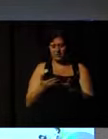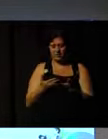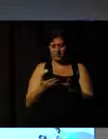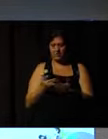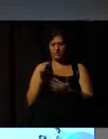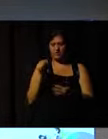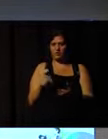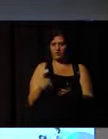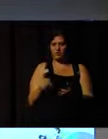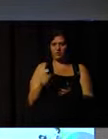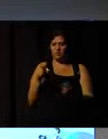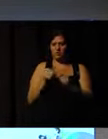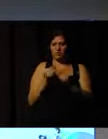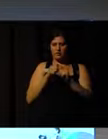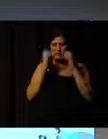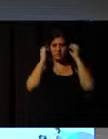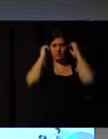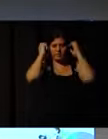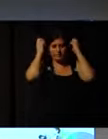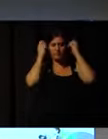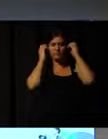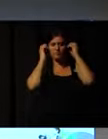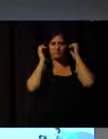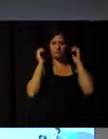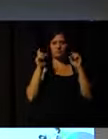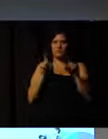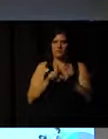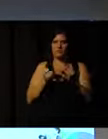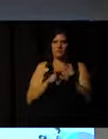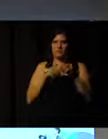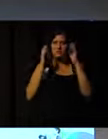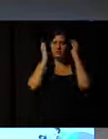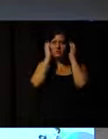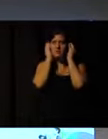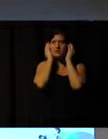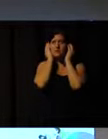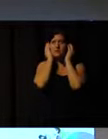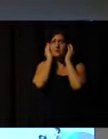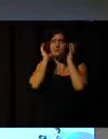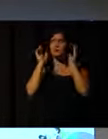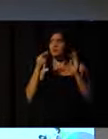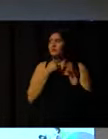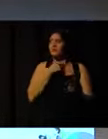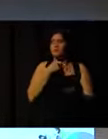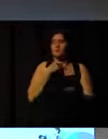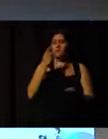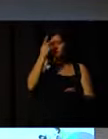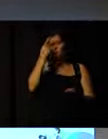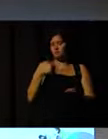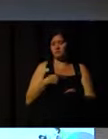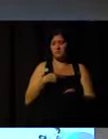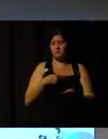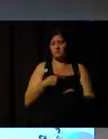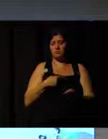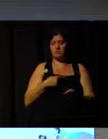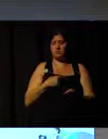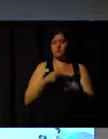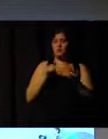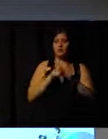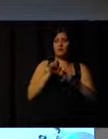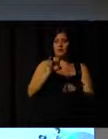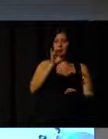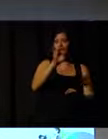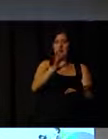that thing that you are serving. It's about being selfless, you know. So it's about, it's about the individual trying to